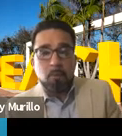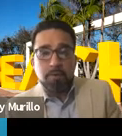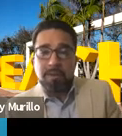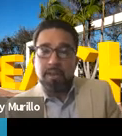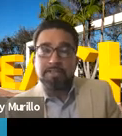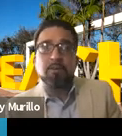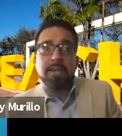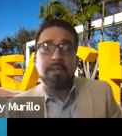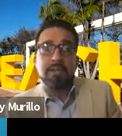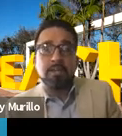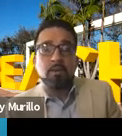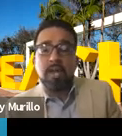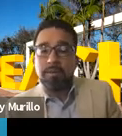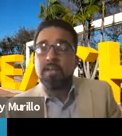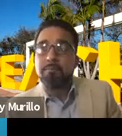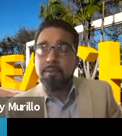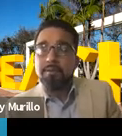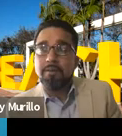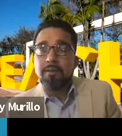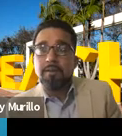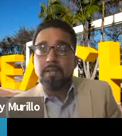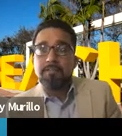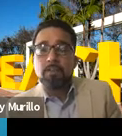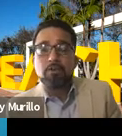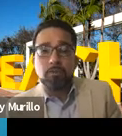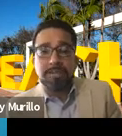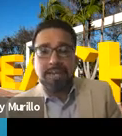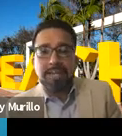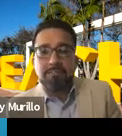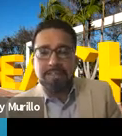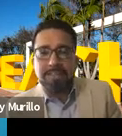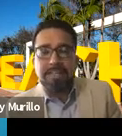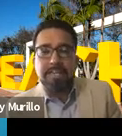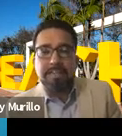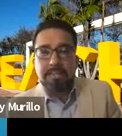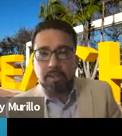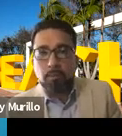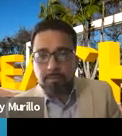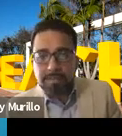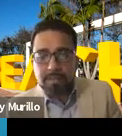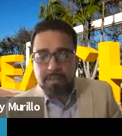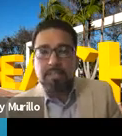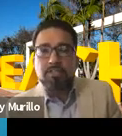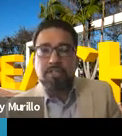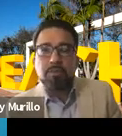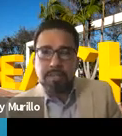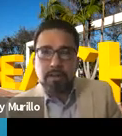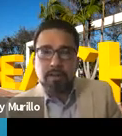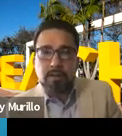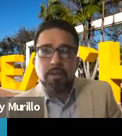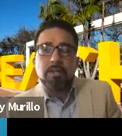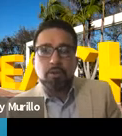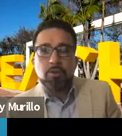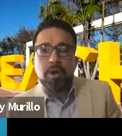who was my longest cellmate you know I always say it was my mother even though she was not physically in that cell with me she was